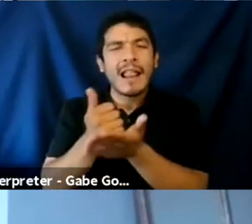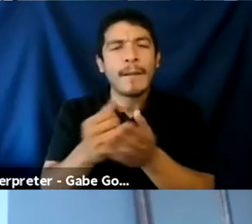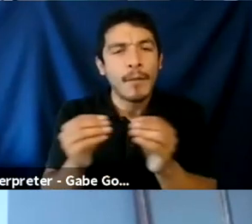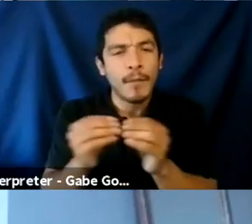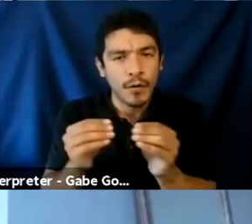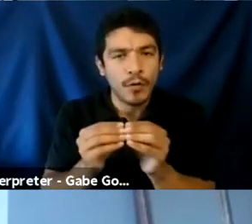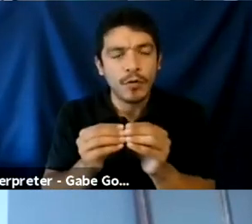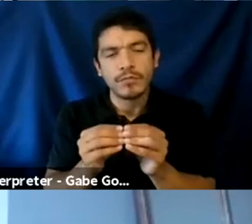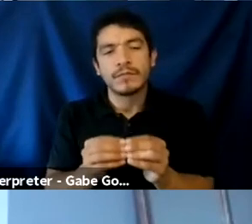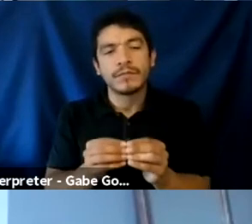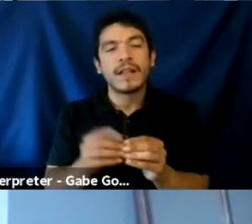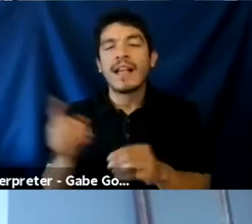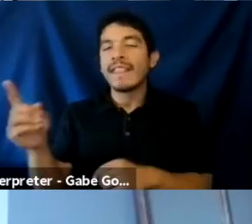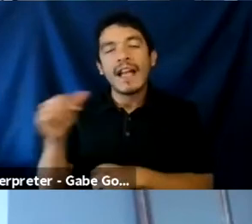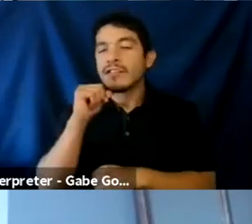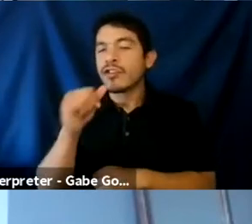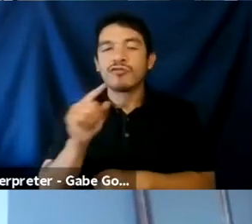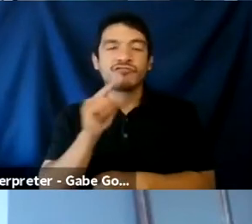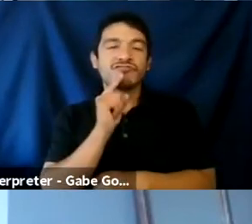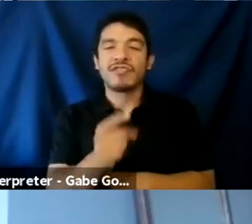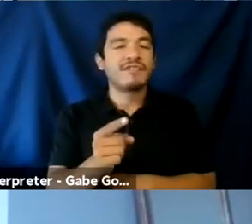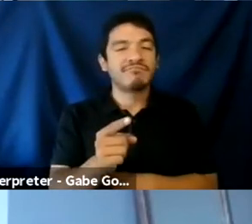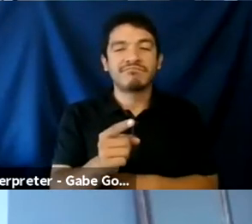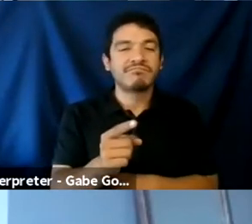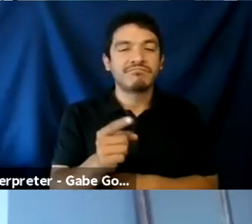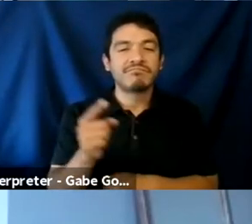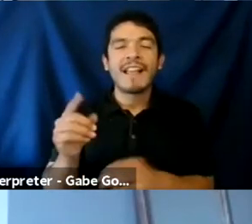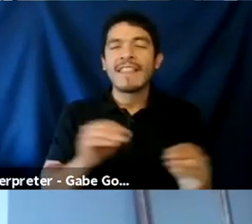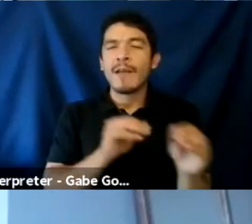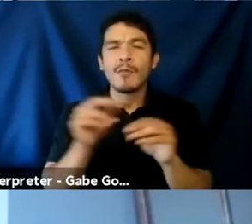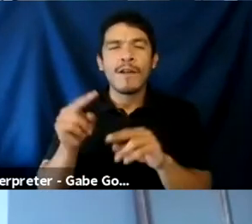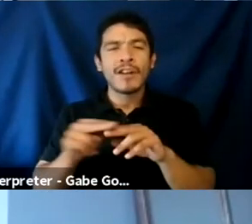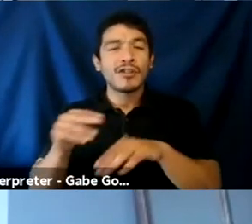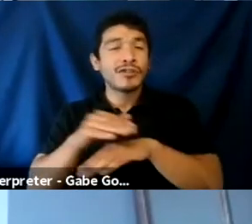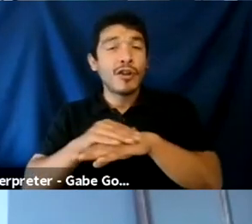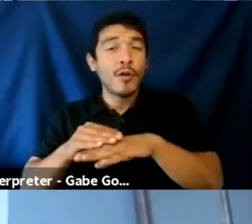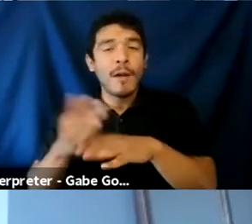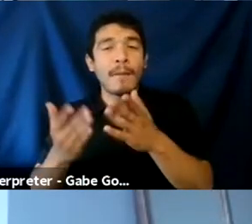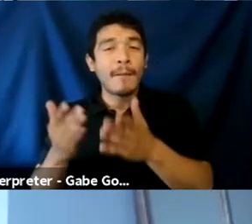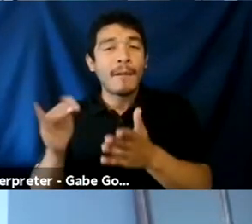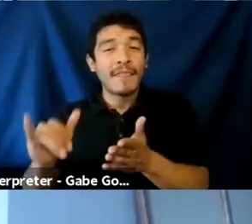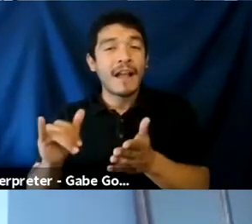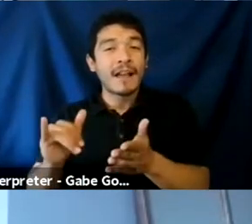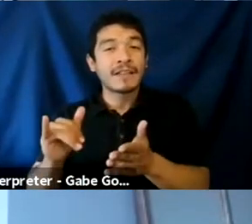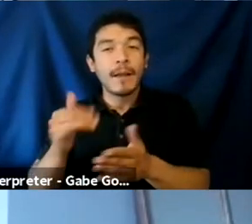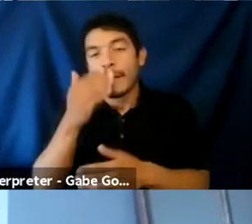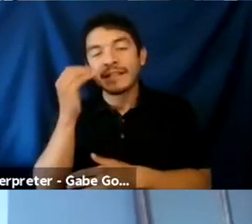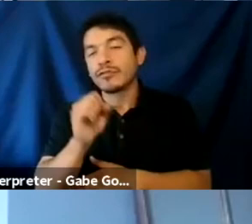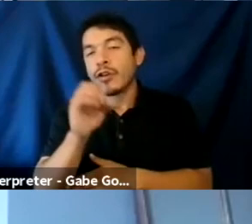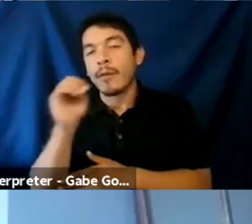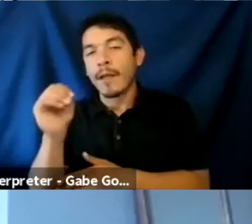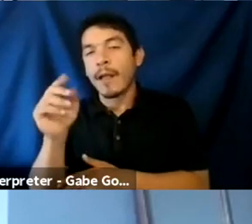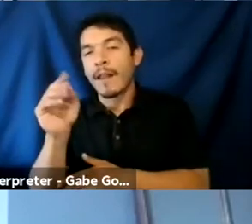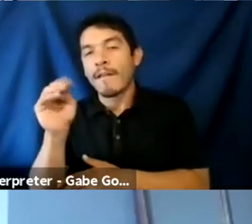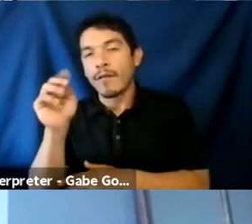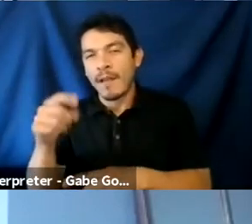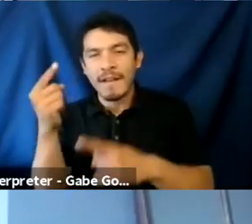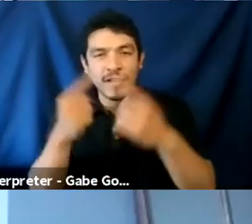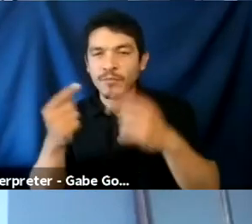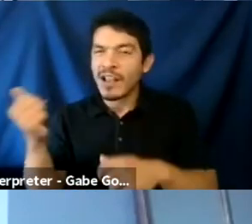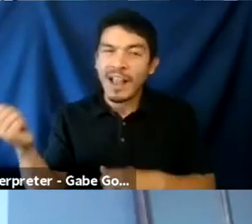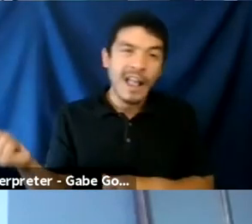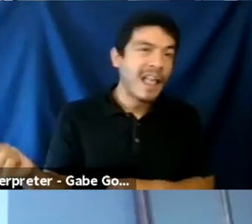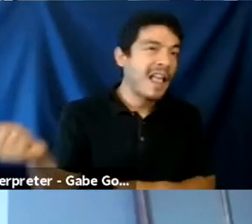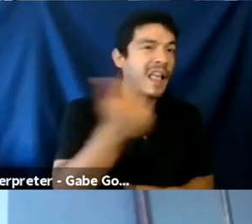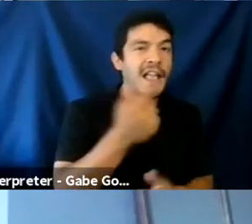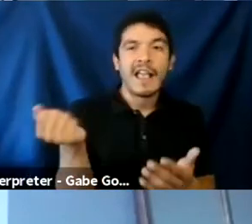they're there, they don't really like they move very slowly. And maybe that's the case of being a social media platform and having to consider all of the externalities and